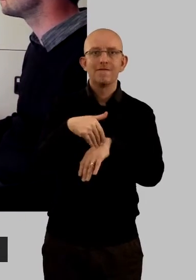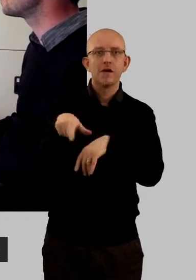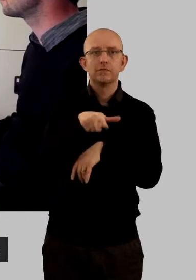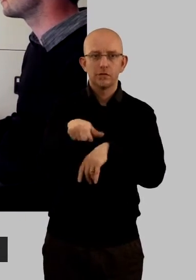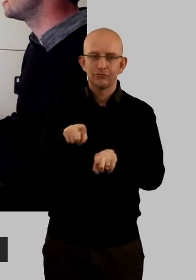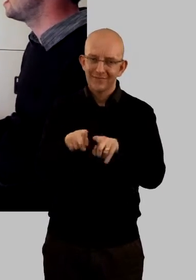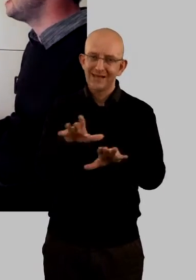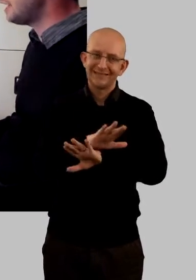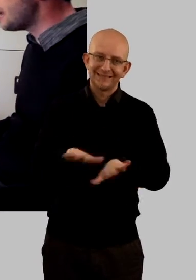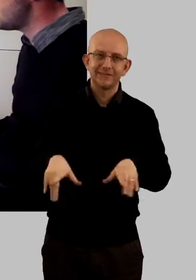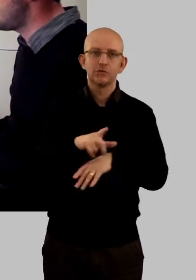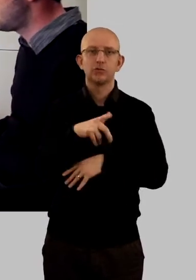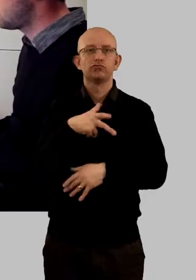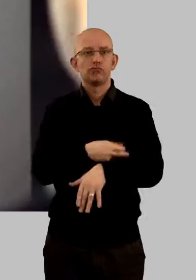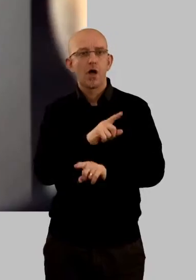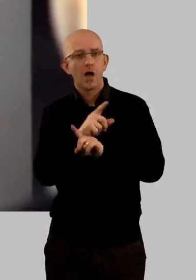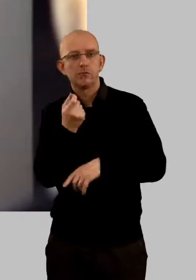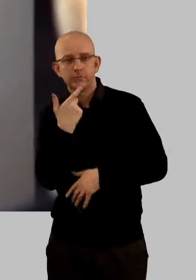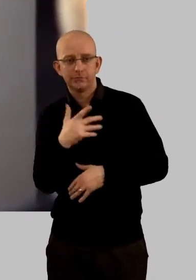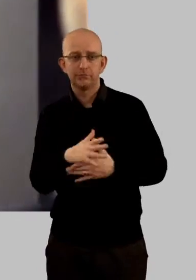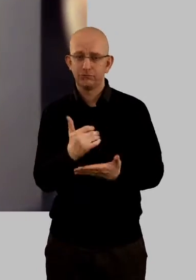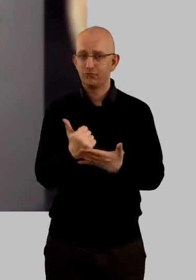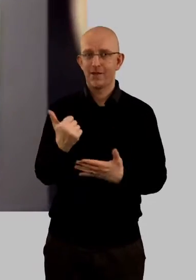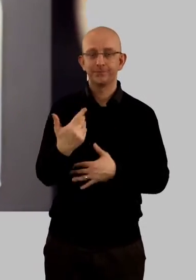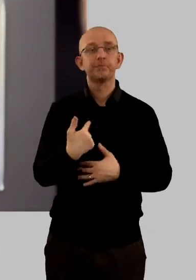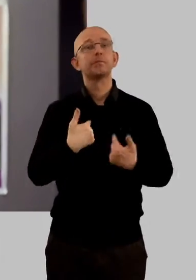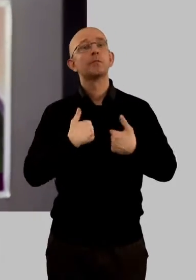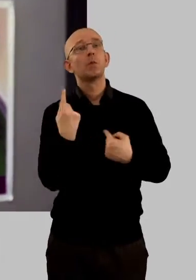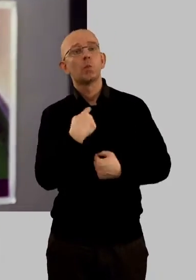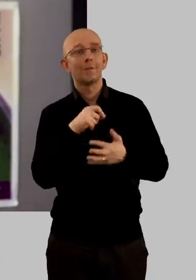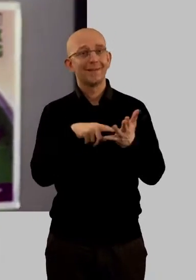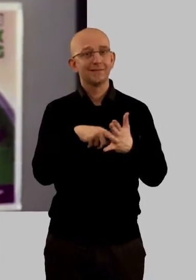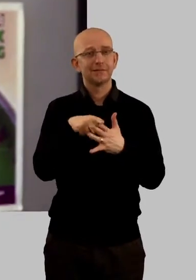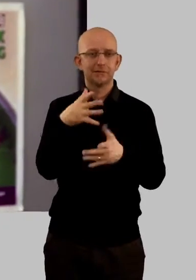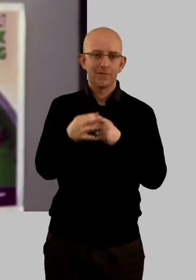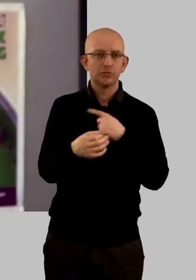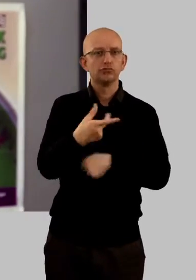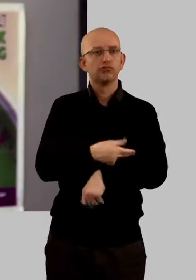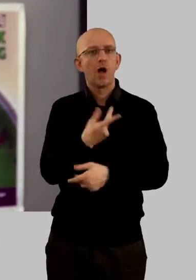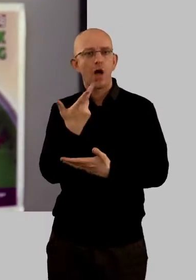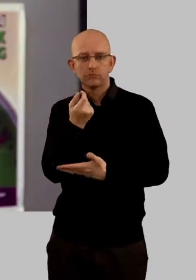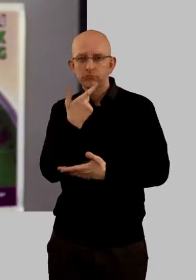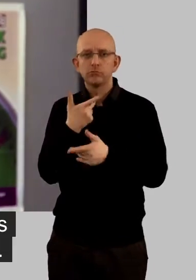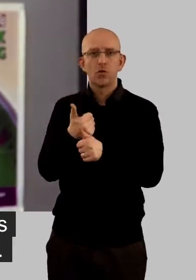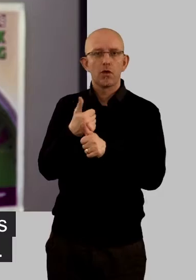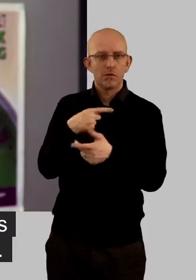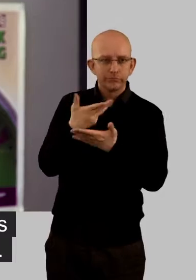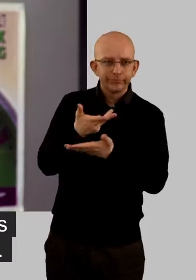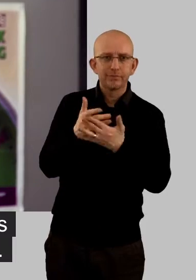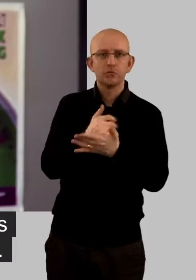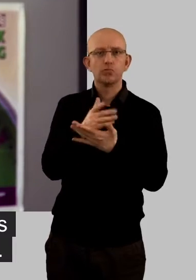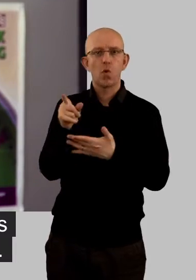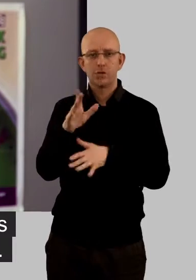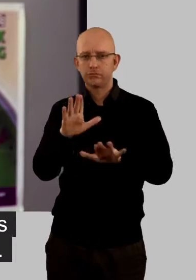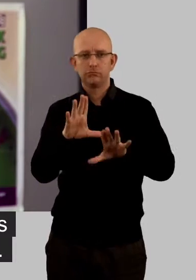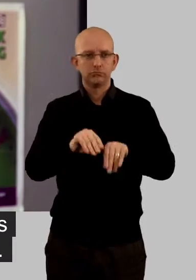offenders as possible to stay off drugs. That's great. I'm Pete's specialist drug worker and it's my job